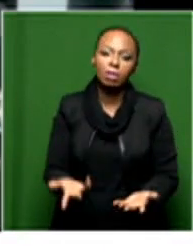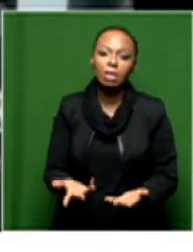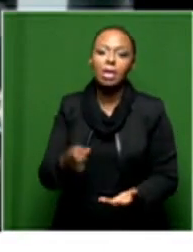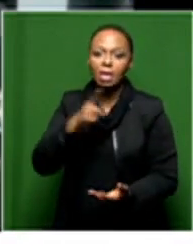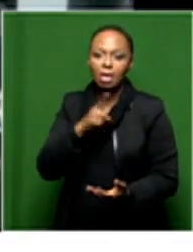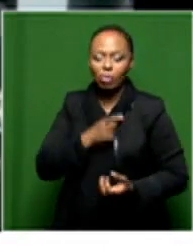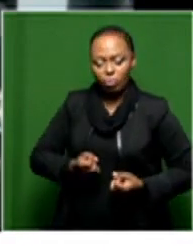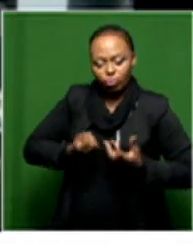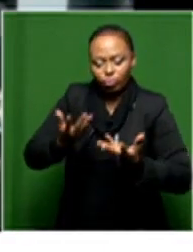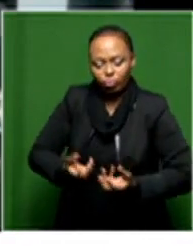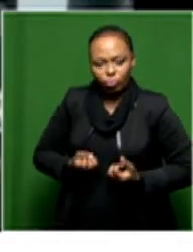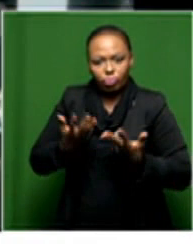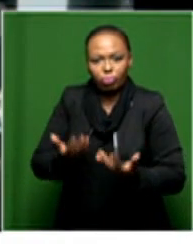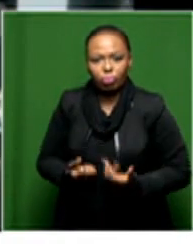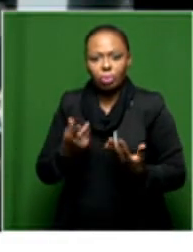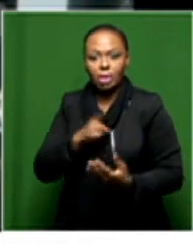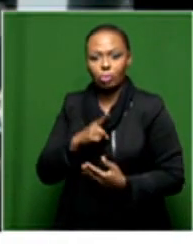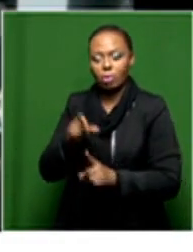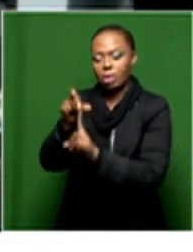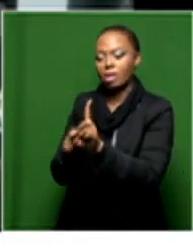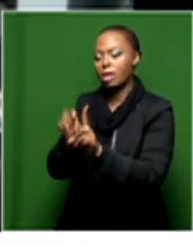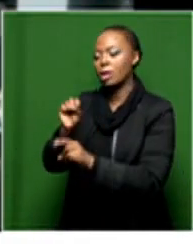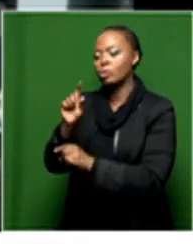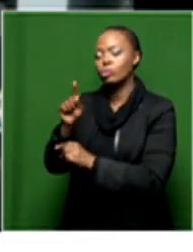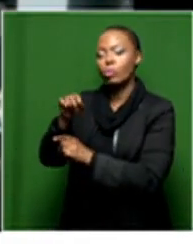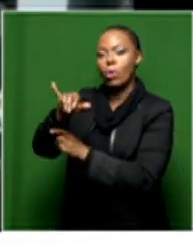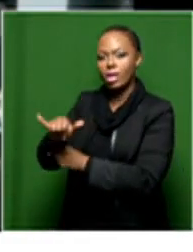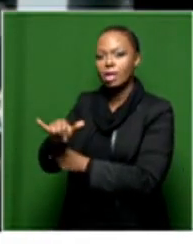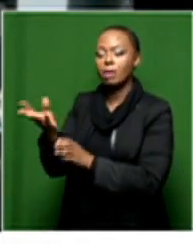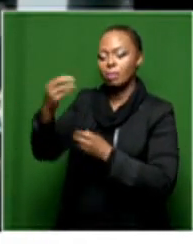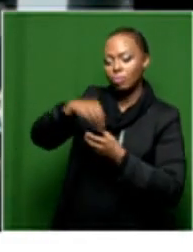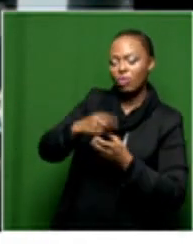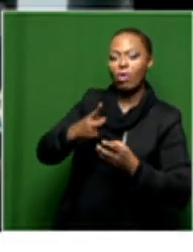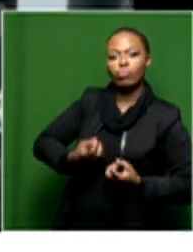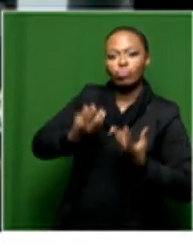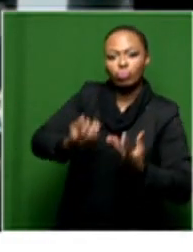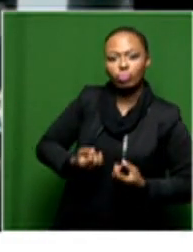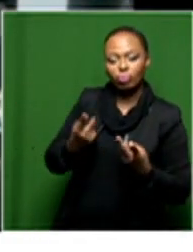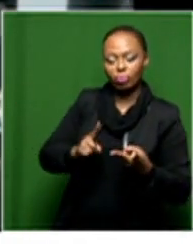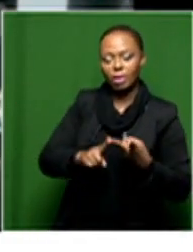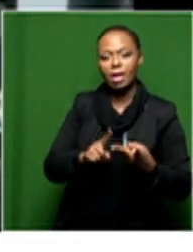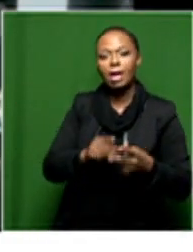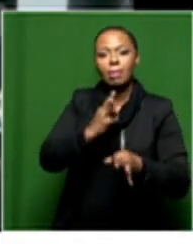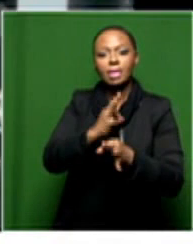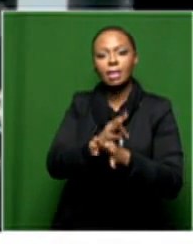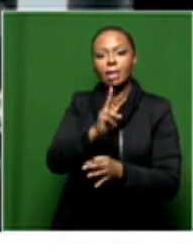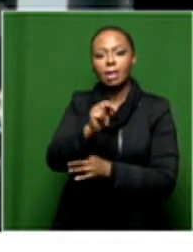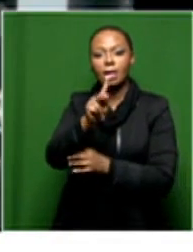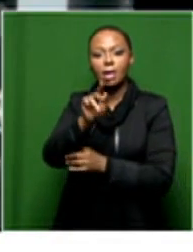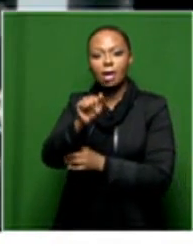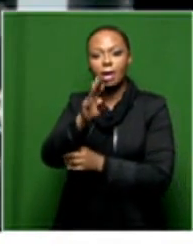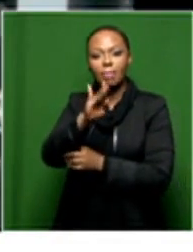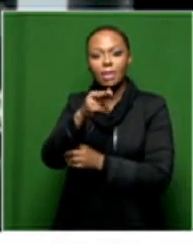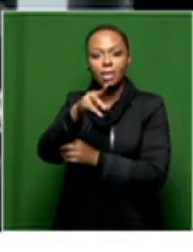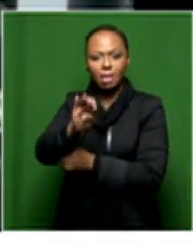when we have Soli as part of the poets presenting, we also had the likes of Ndato Konkot and Gavinde on the